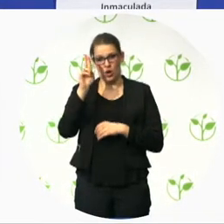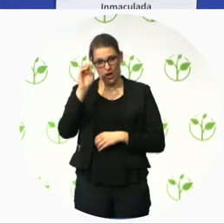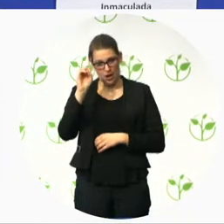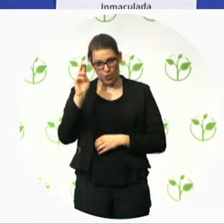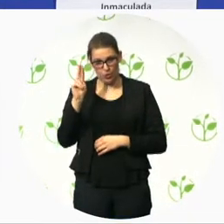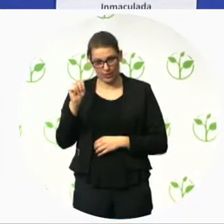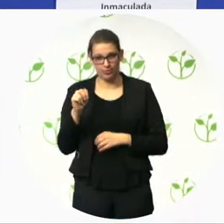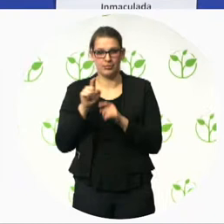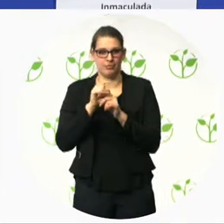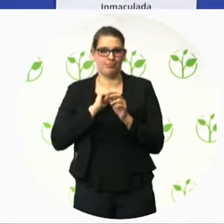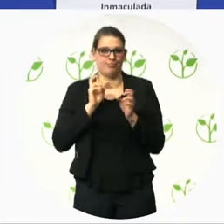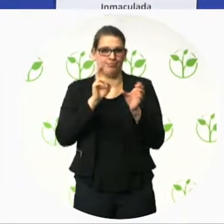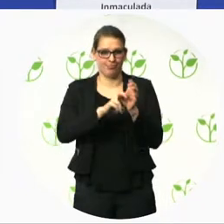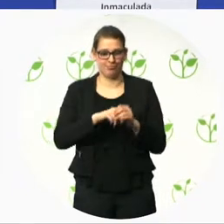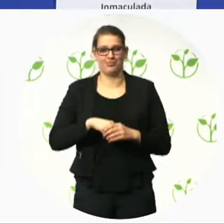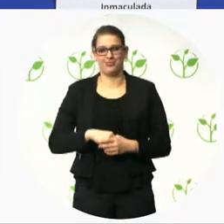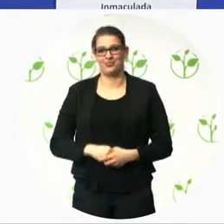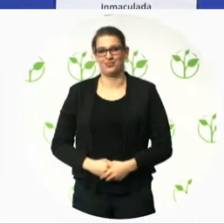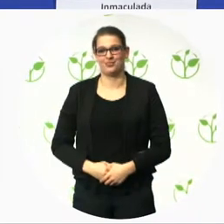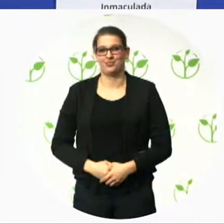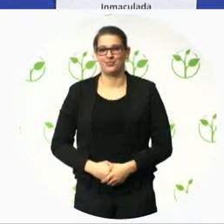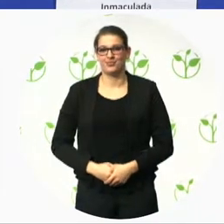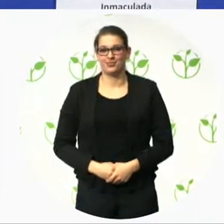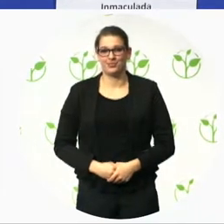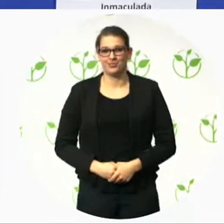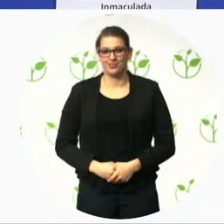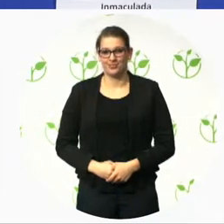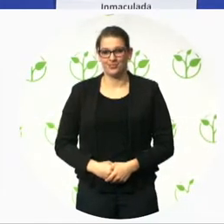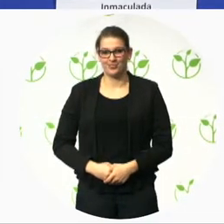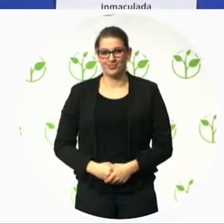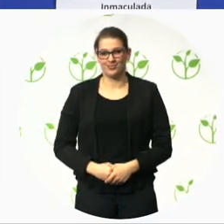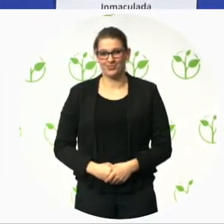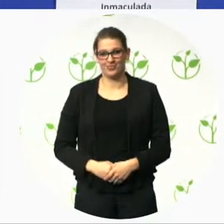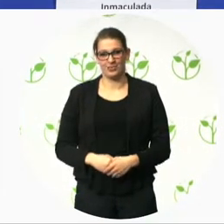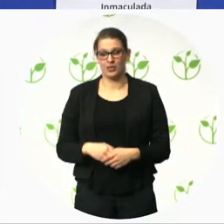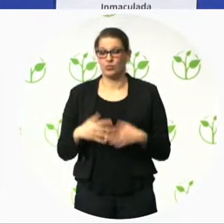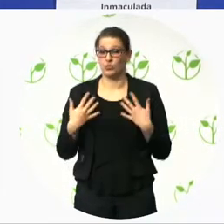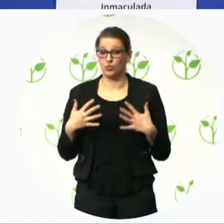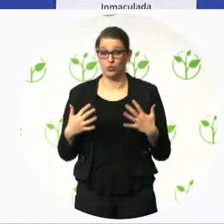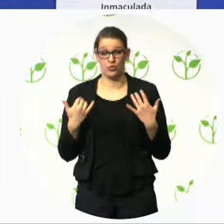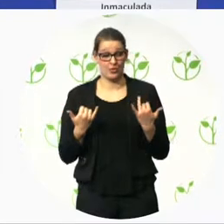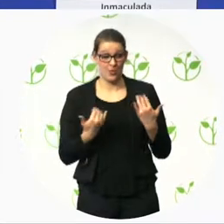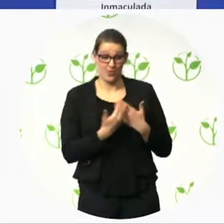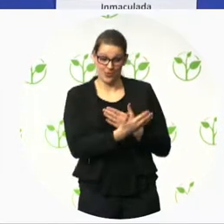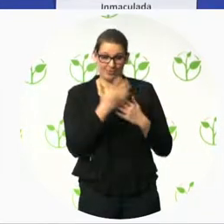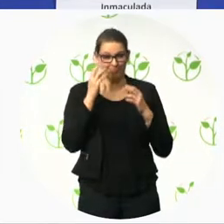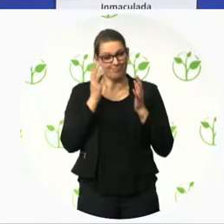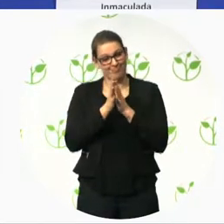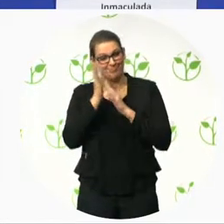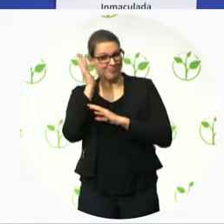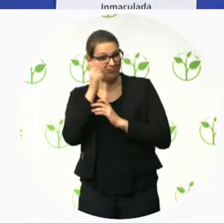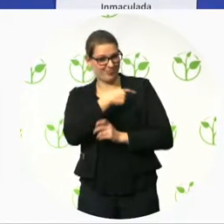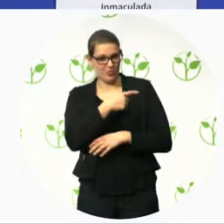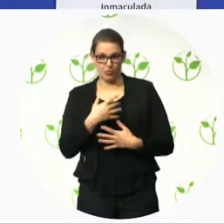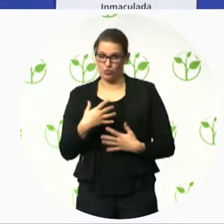really a very interesting session because this conference which is about accessibility